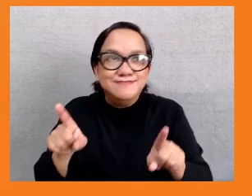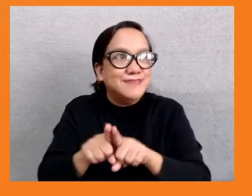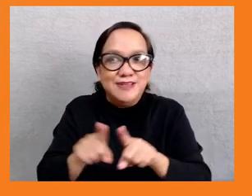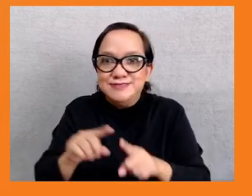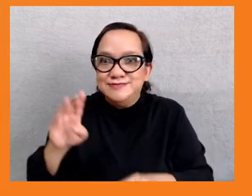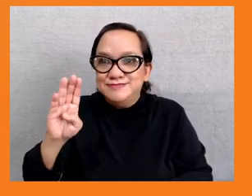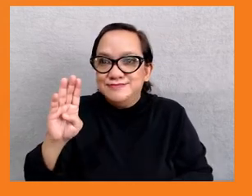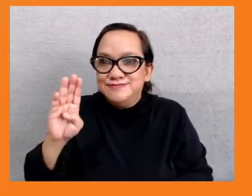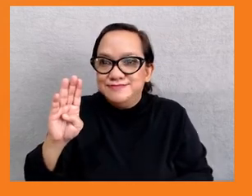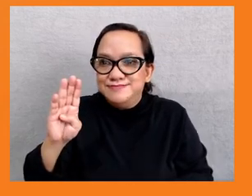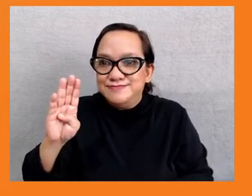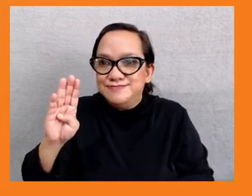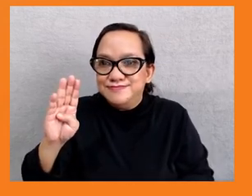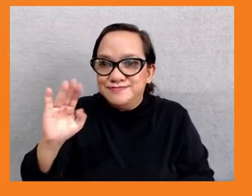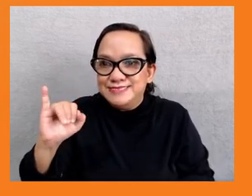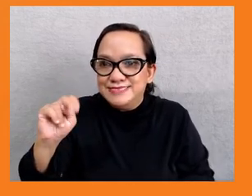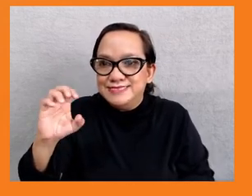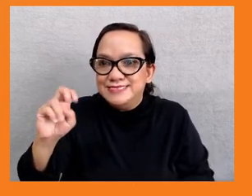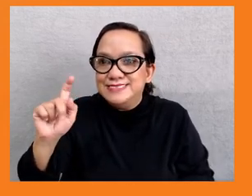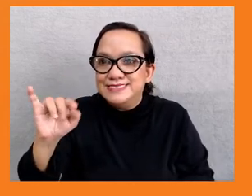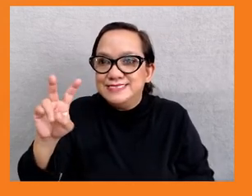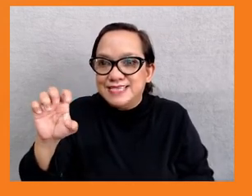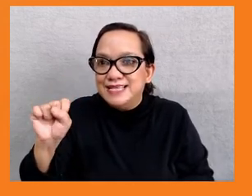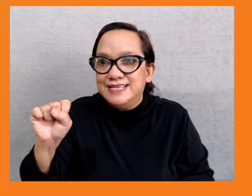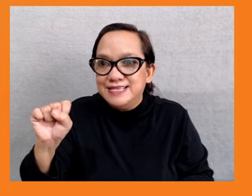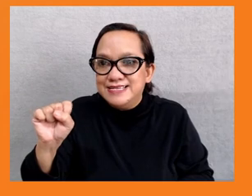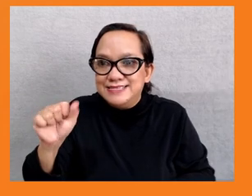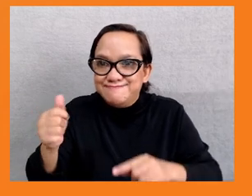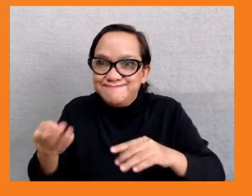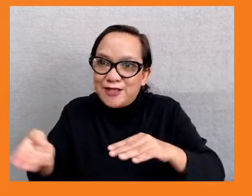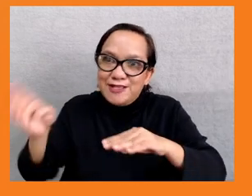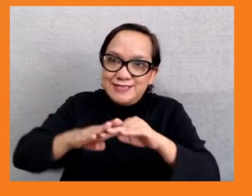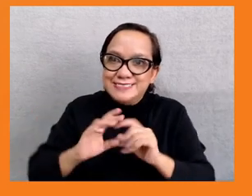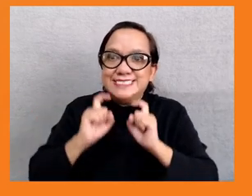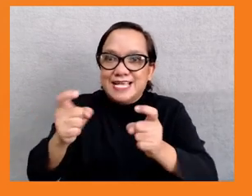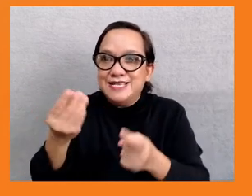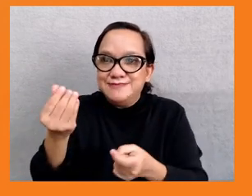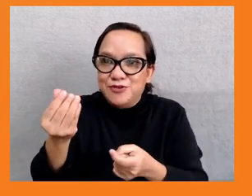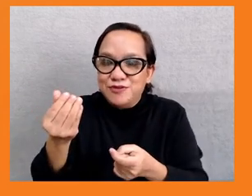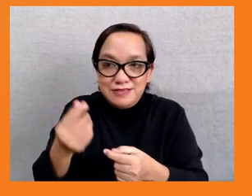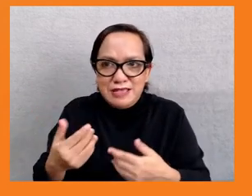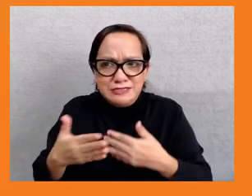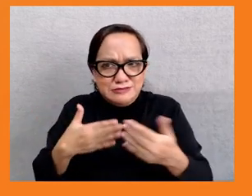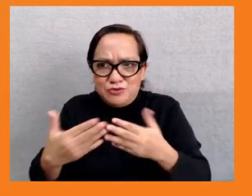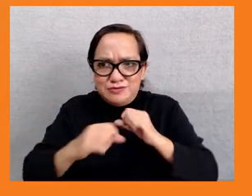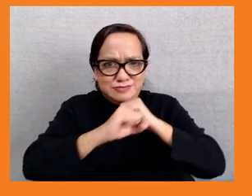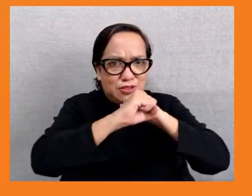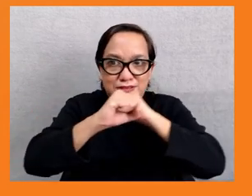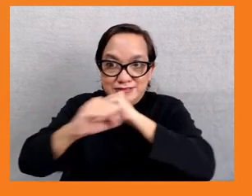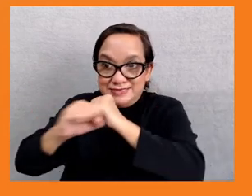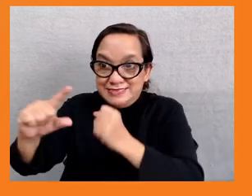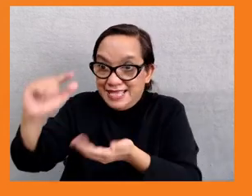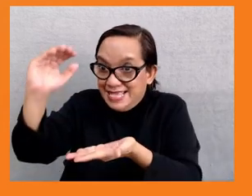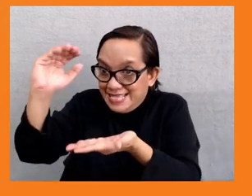most ardent advocate of reducing taxes, Mr. Laffer, the famous Laffer curve, did not